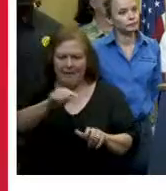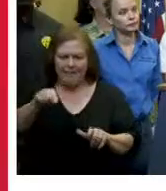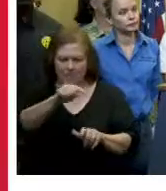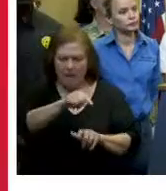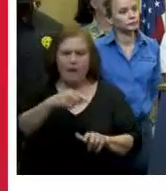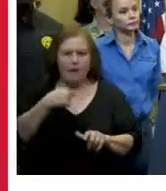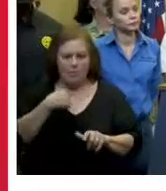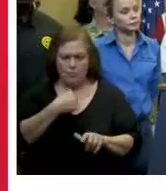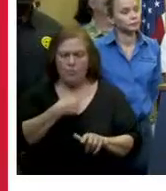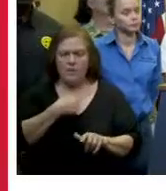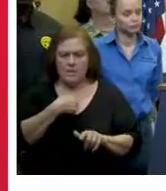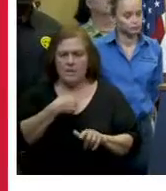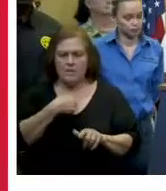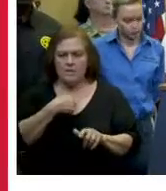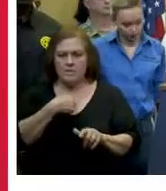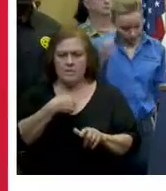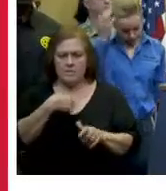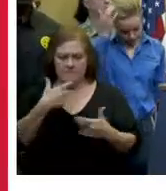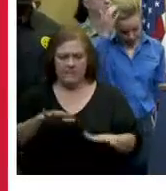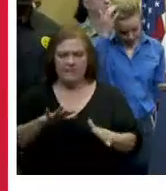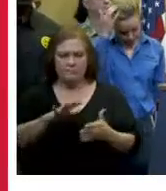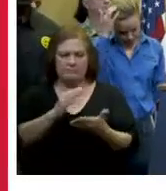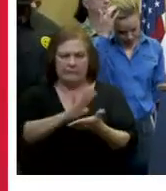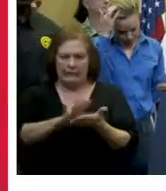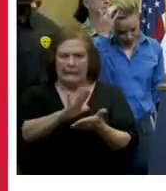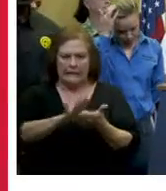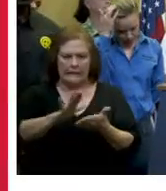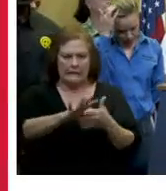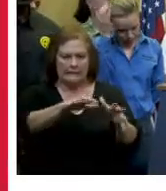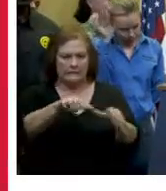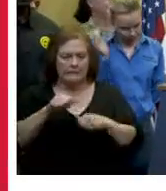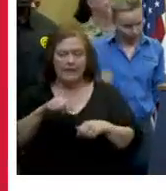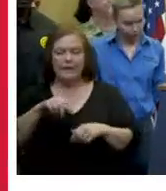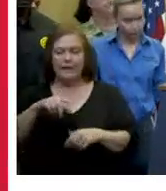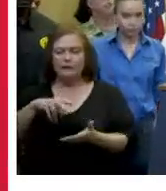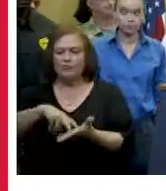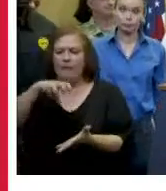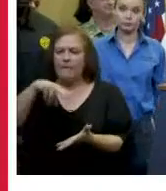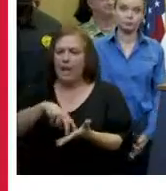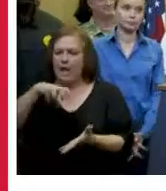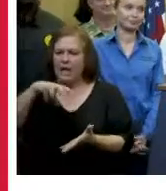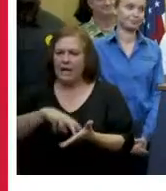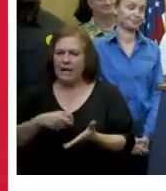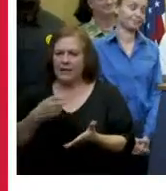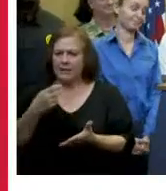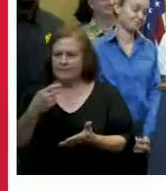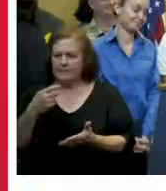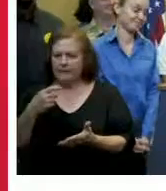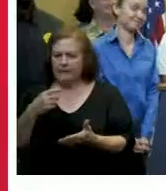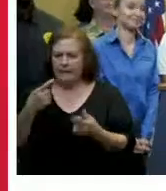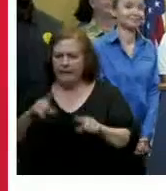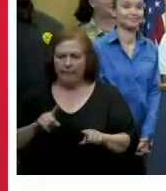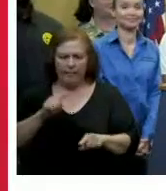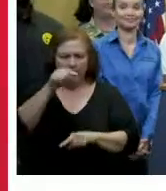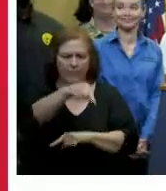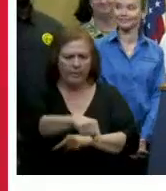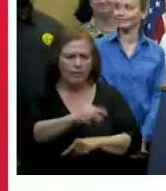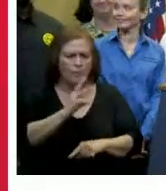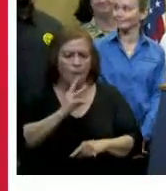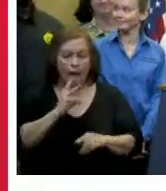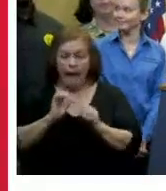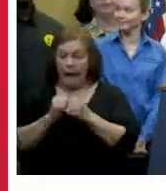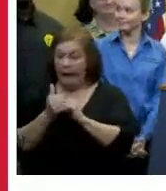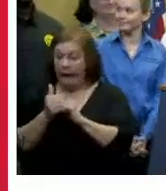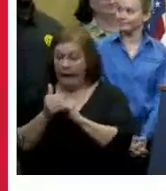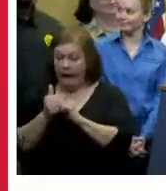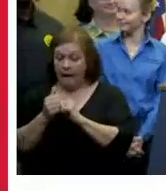occurred uh during the wednesday storm a trampoline a trampoline was one of the objects that we removed how that made